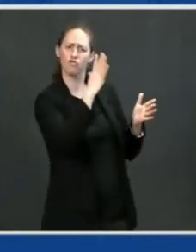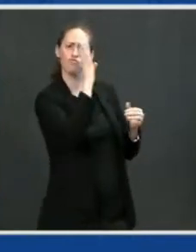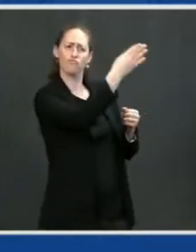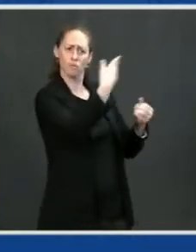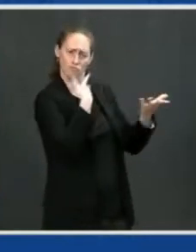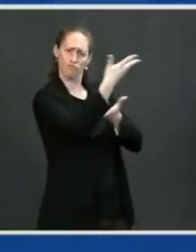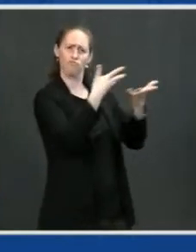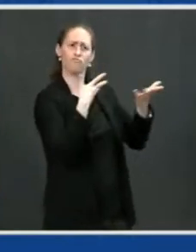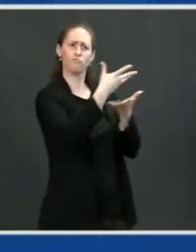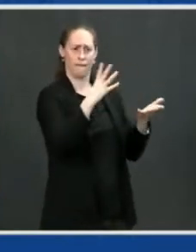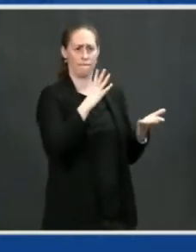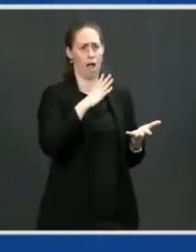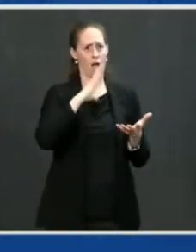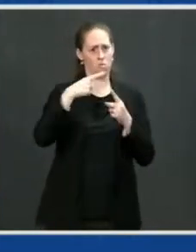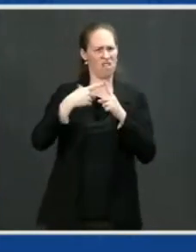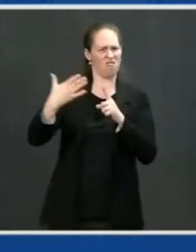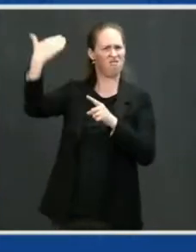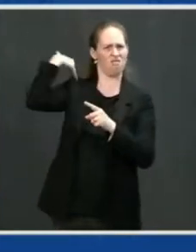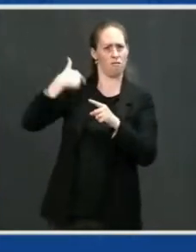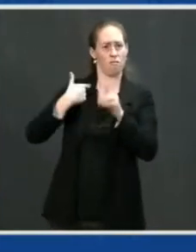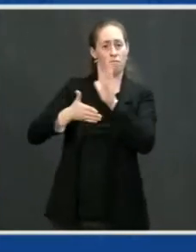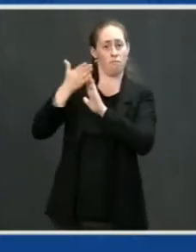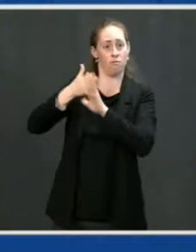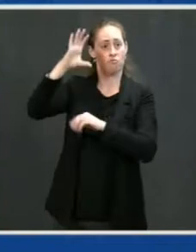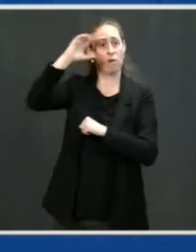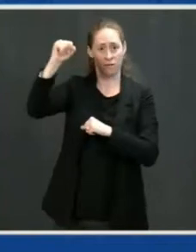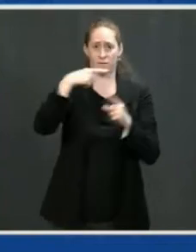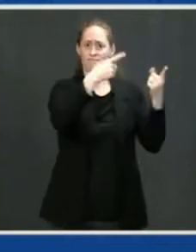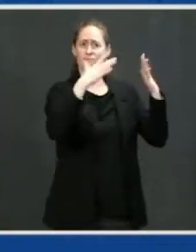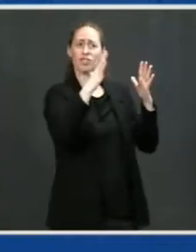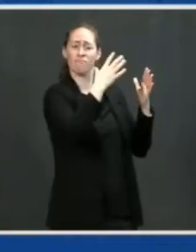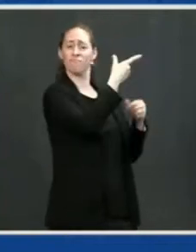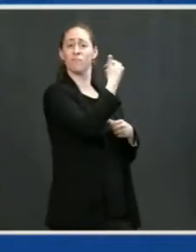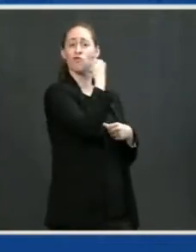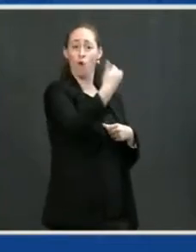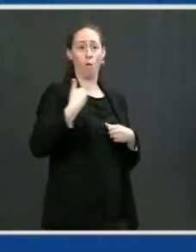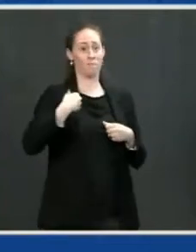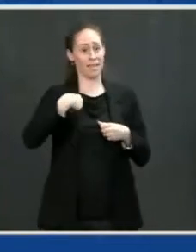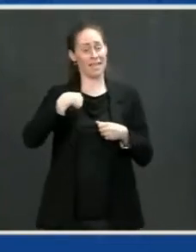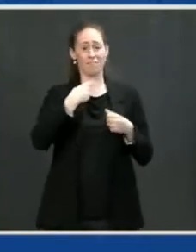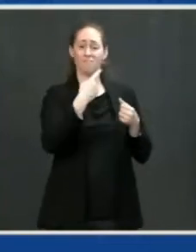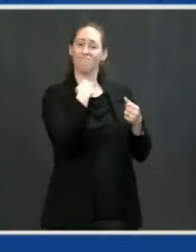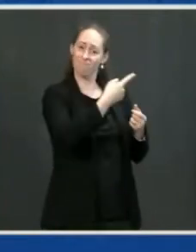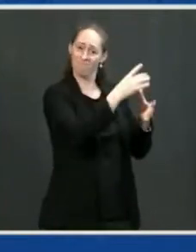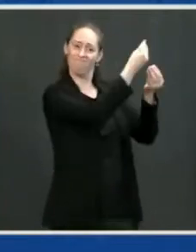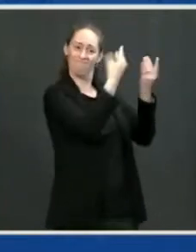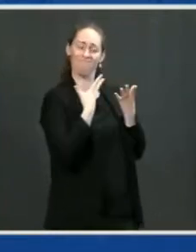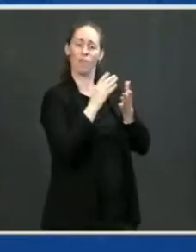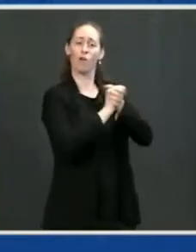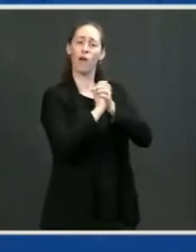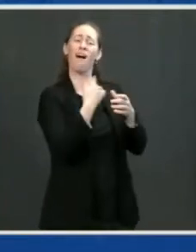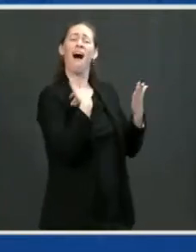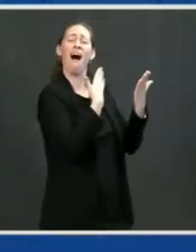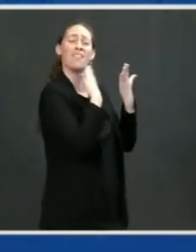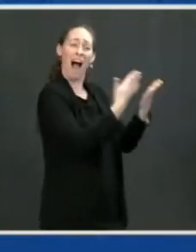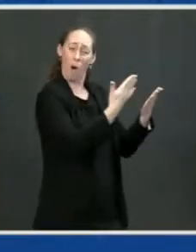I said when he called to congratulate me on being elected. I said, subsequent to that,